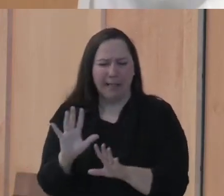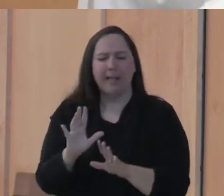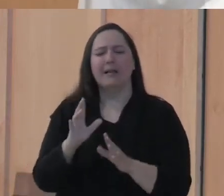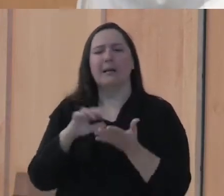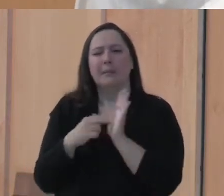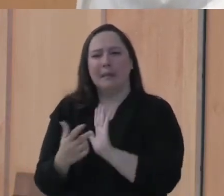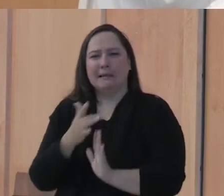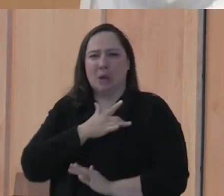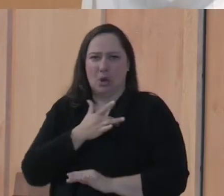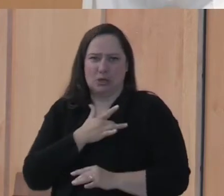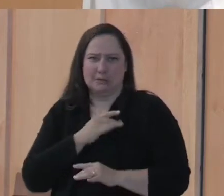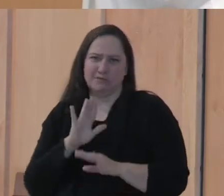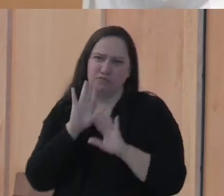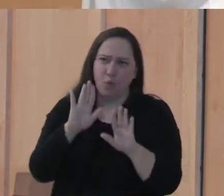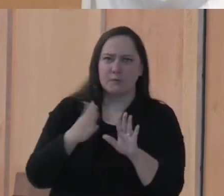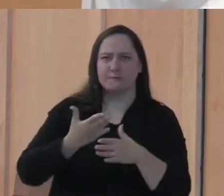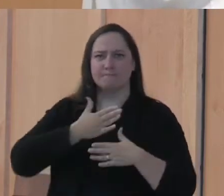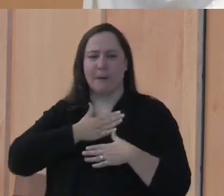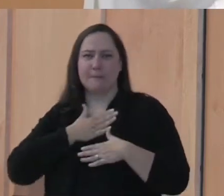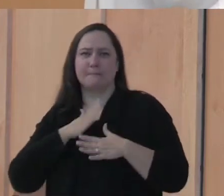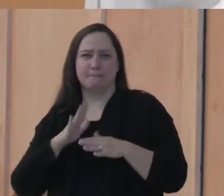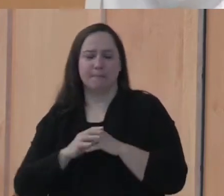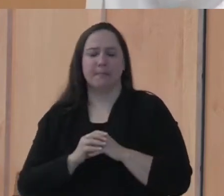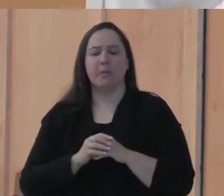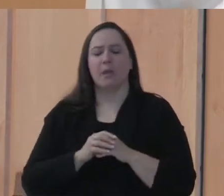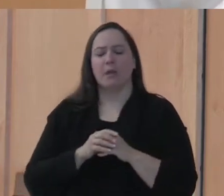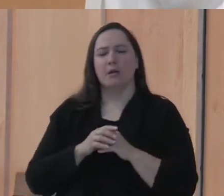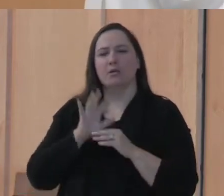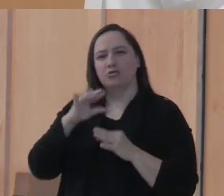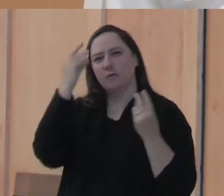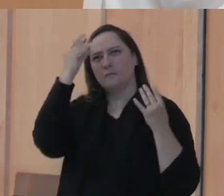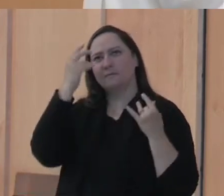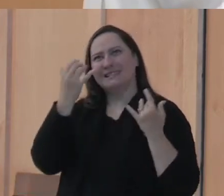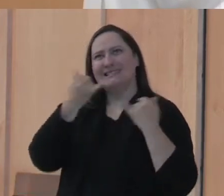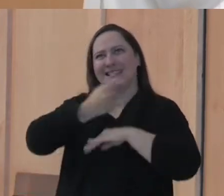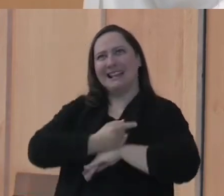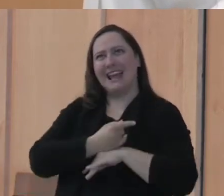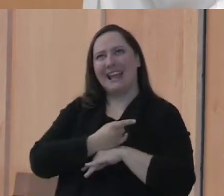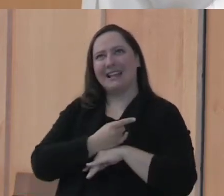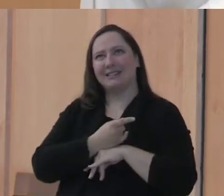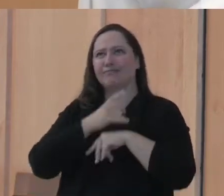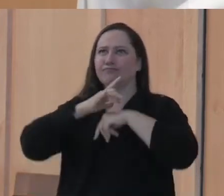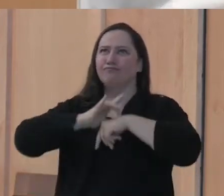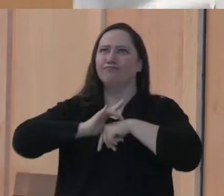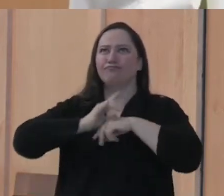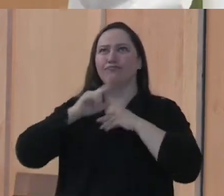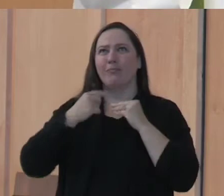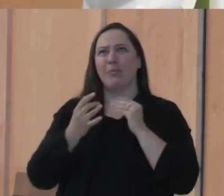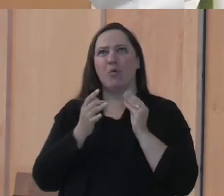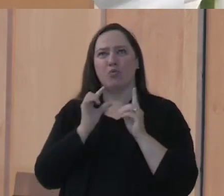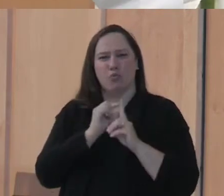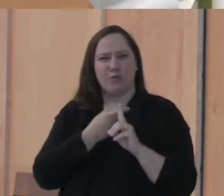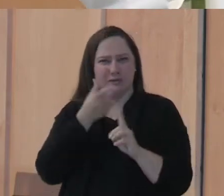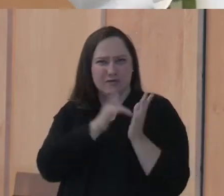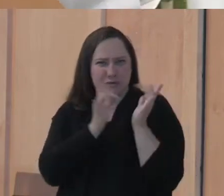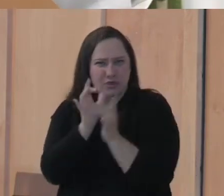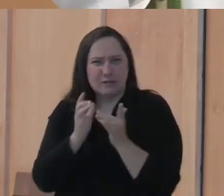and mine. And so the question I want you to have on your heart today as you listen again to these words of Jesus is this.